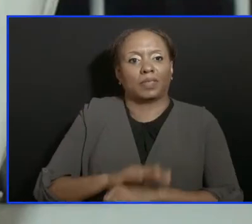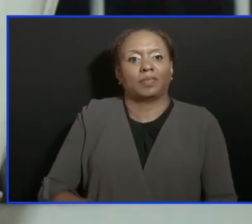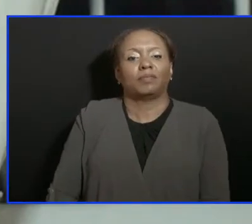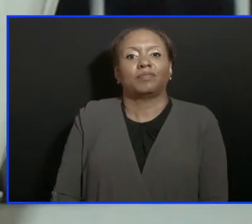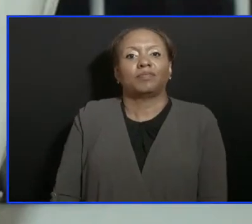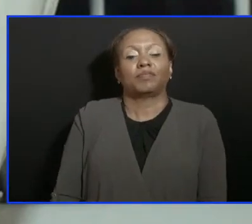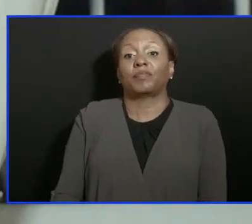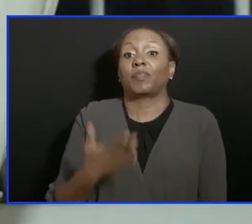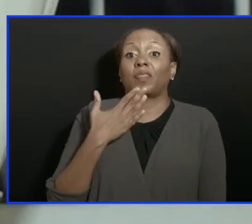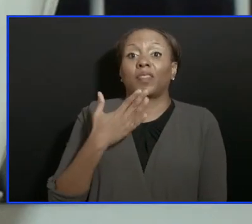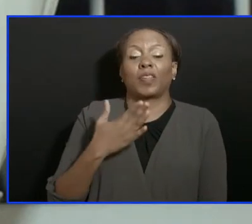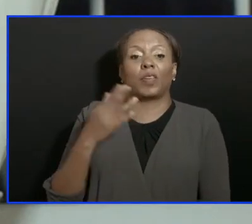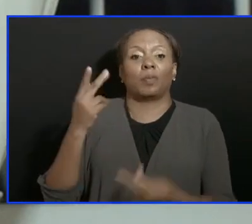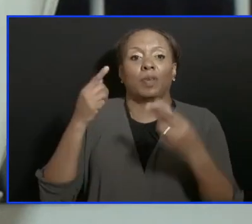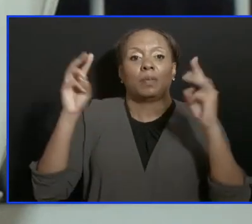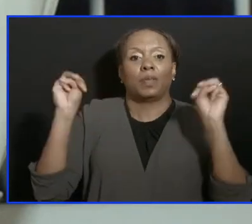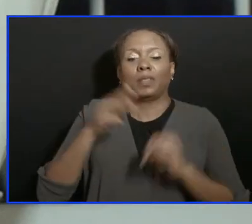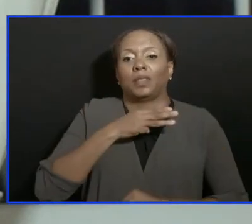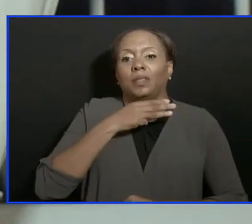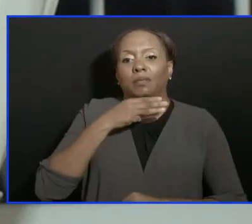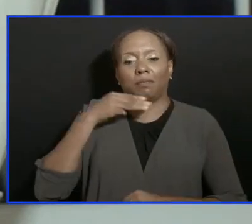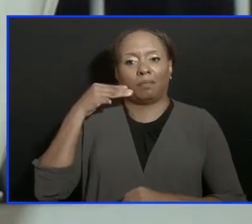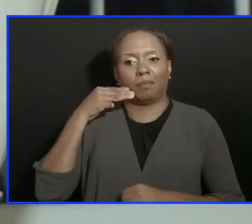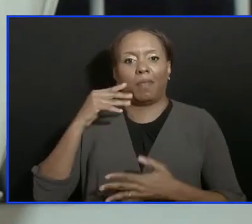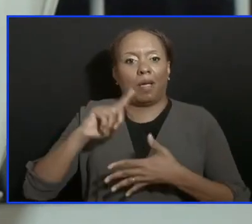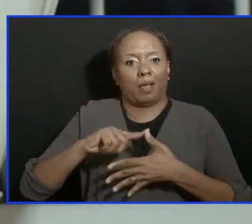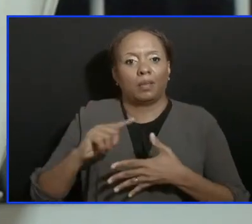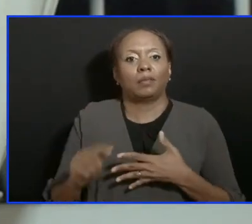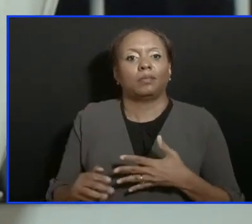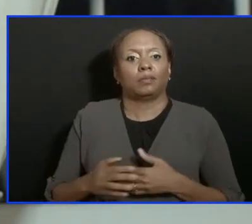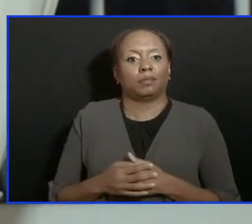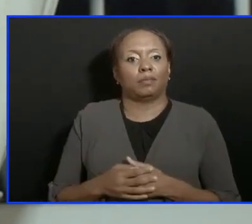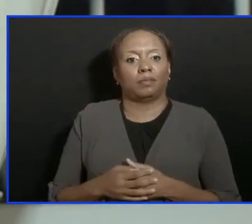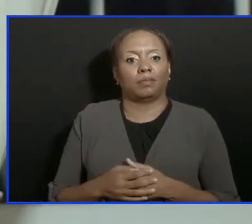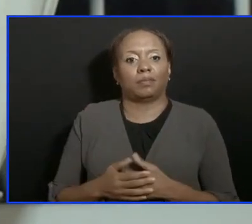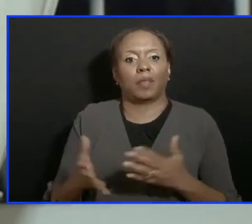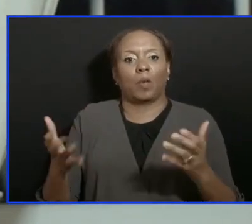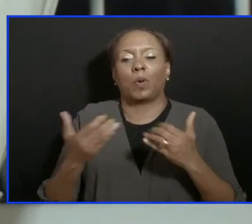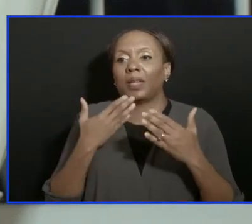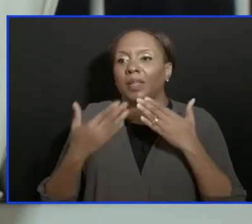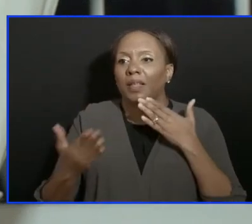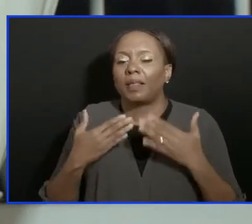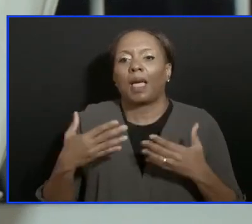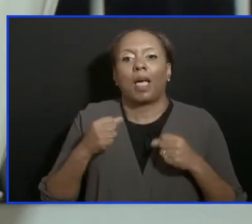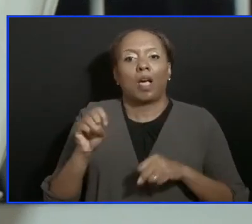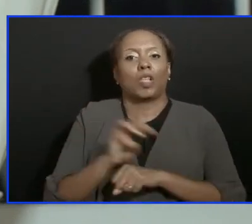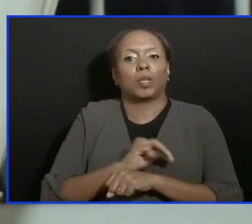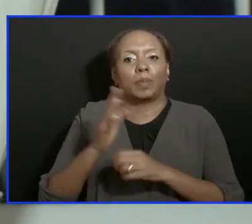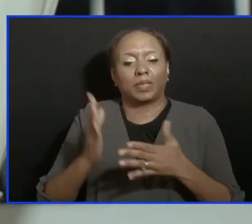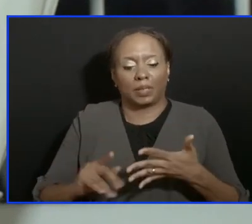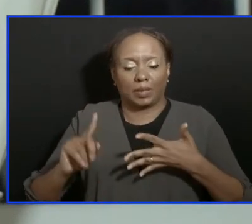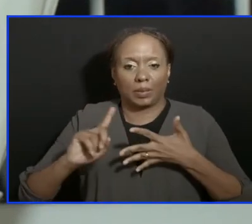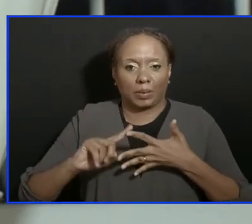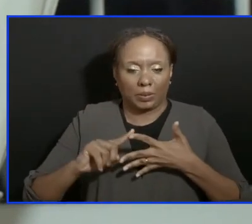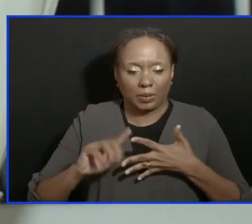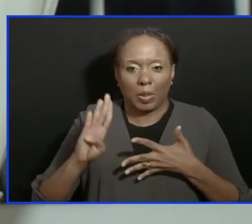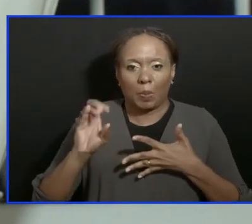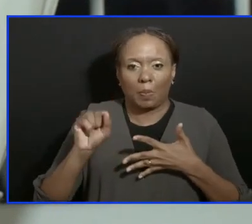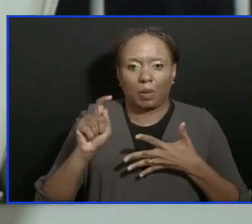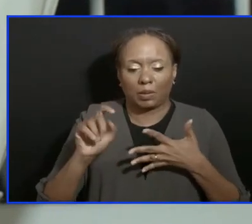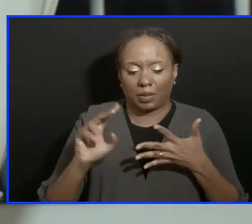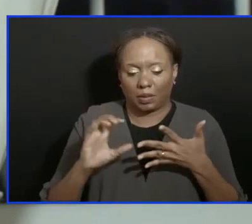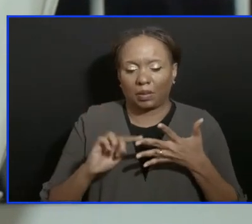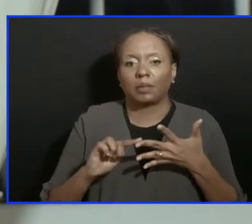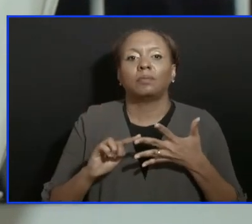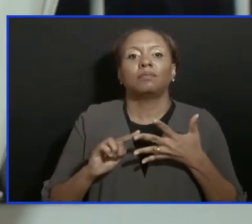Thank you very much, Prime Minister. The Honourable Mia Amour Motley. I'd also like to thank the Minister of Health and Wellness, Lieutenant Colonel and the Honourable Geoffrey